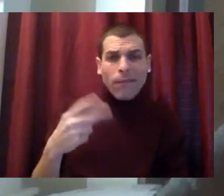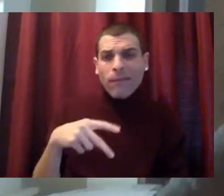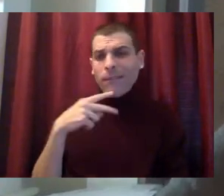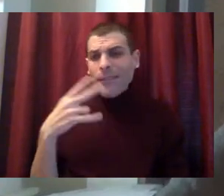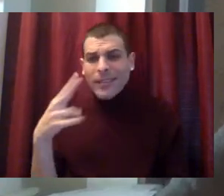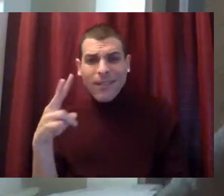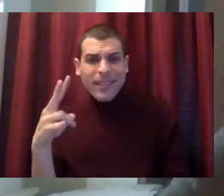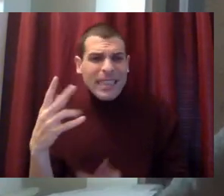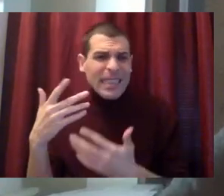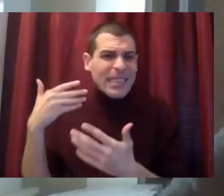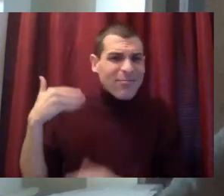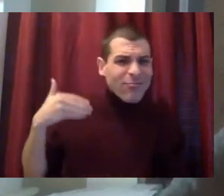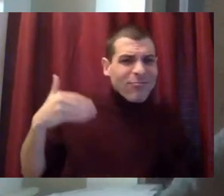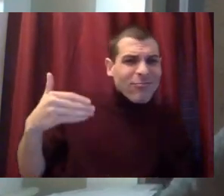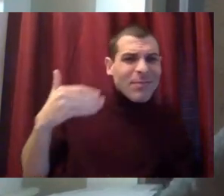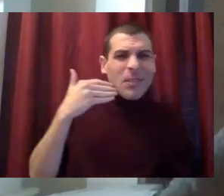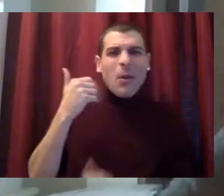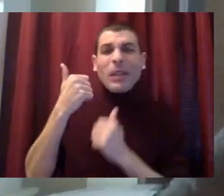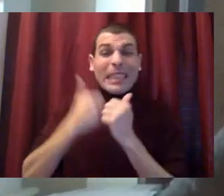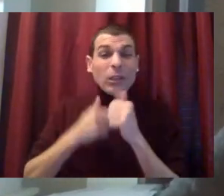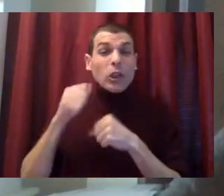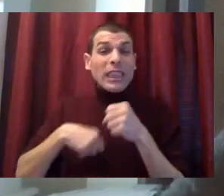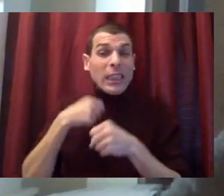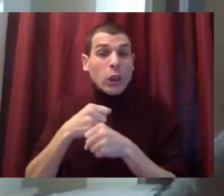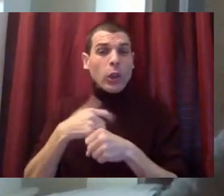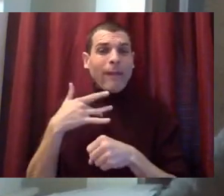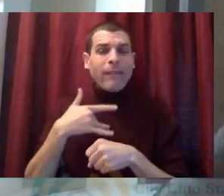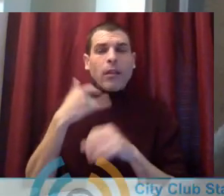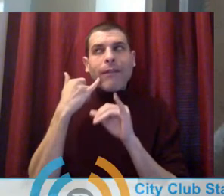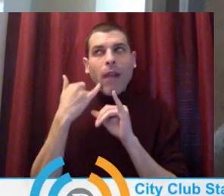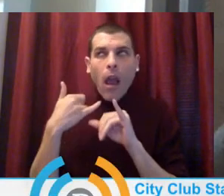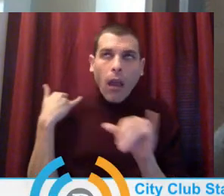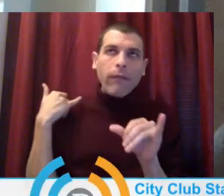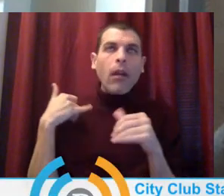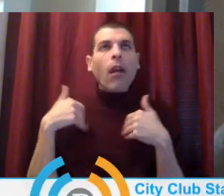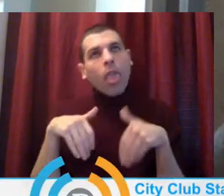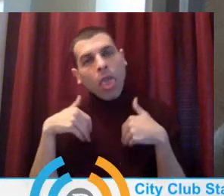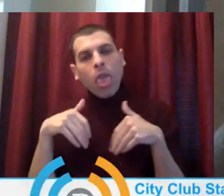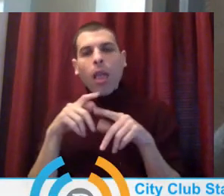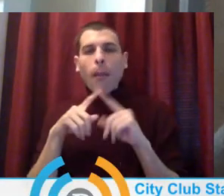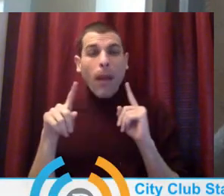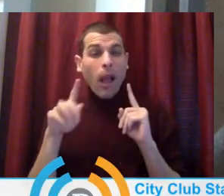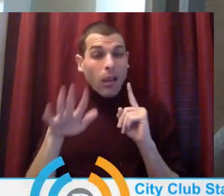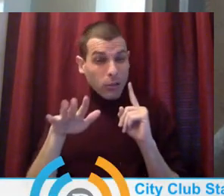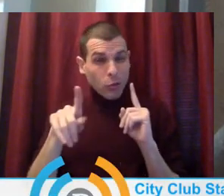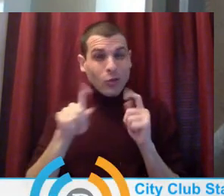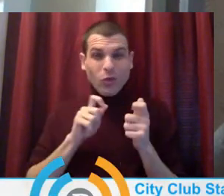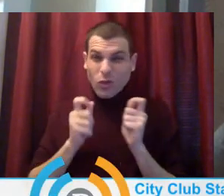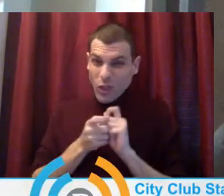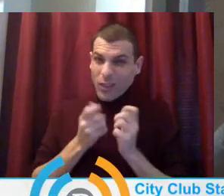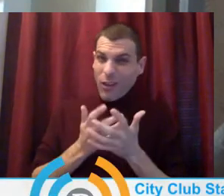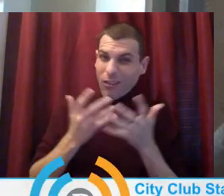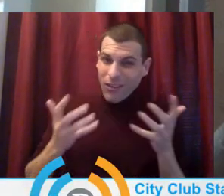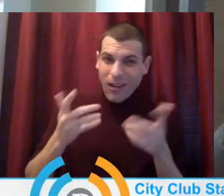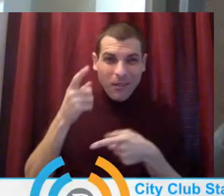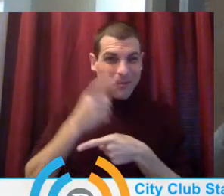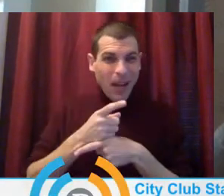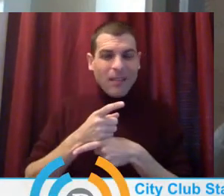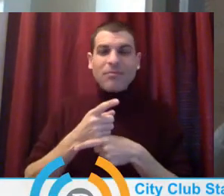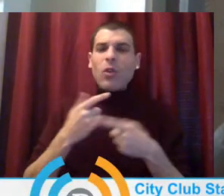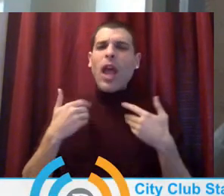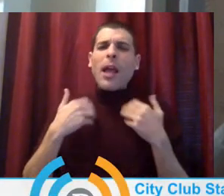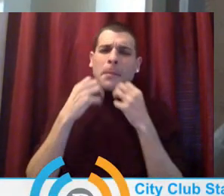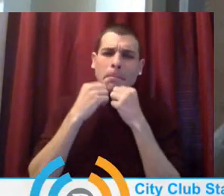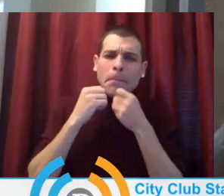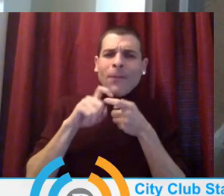life then felt like an eternity, didn't it? You changed so much. Friends and school were everything to you. And even when one or